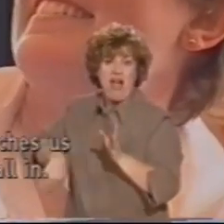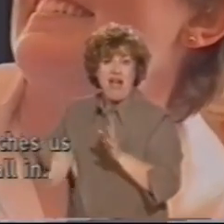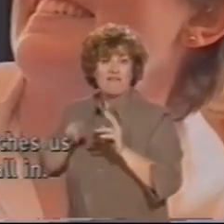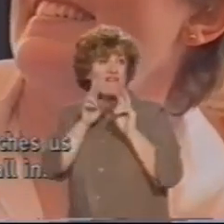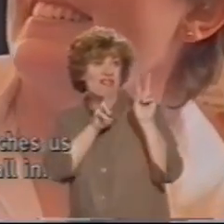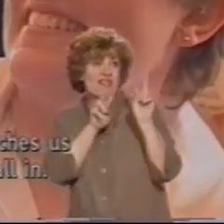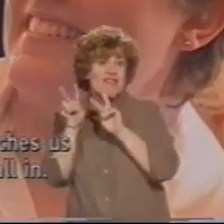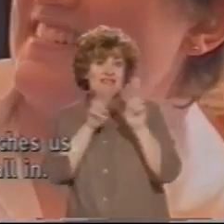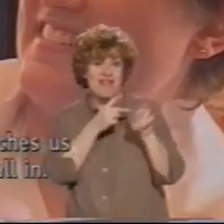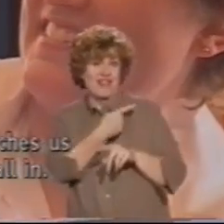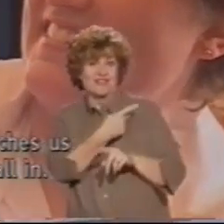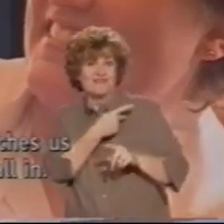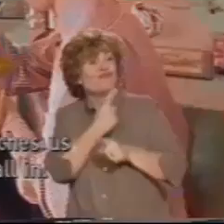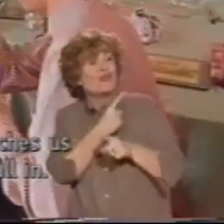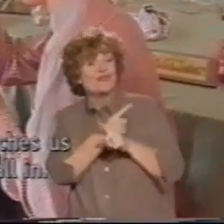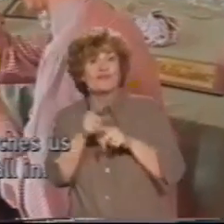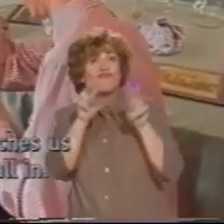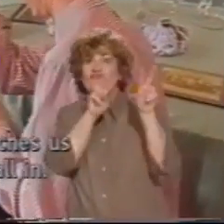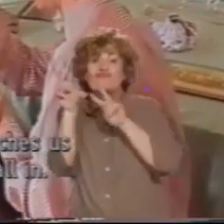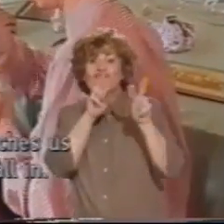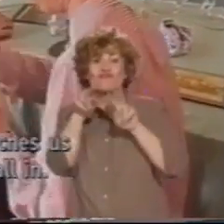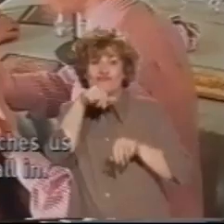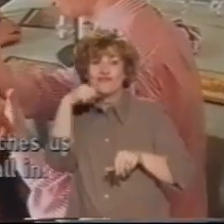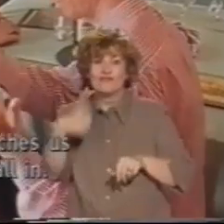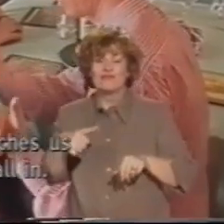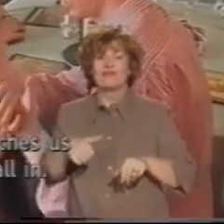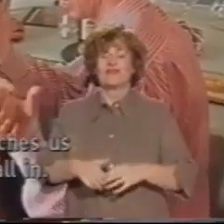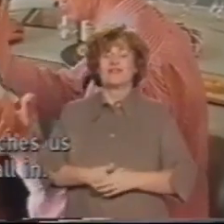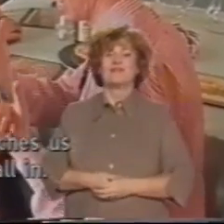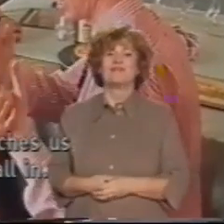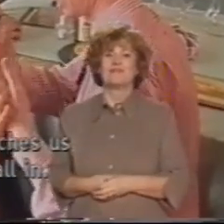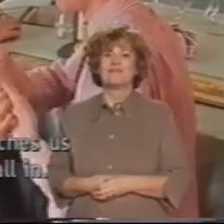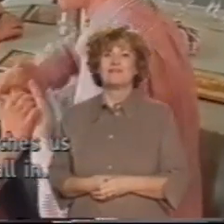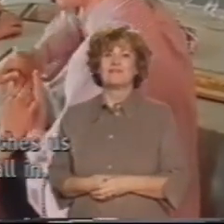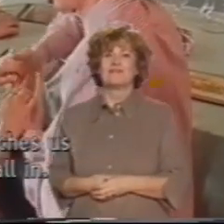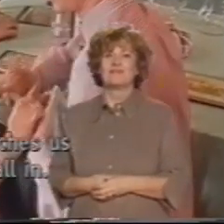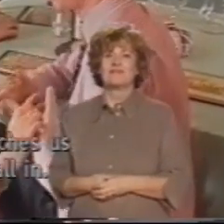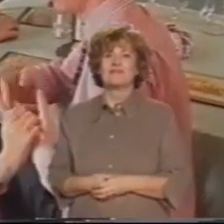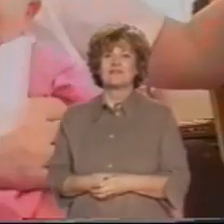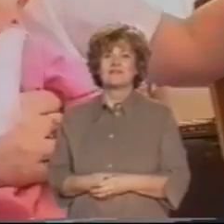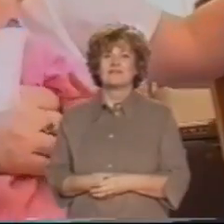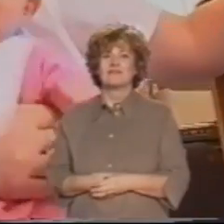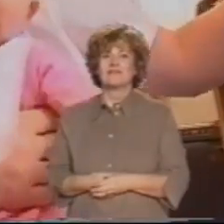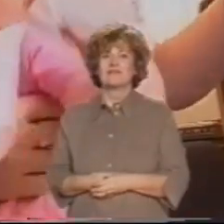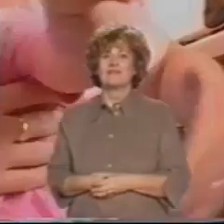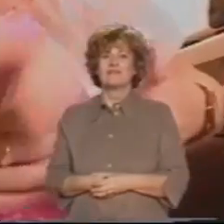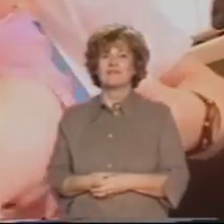she forgets her toys and just watches us two talking, taking it all in.